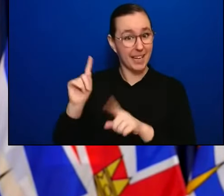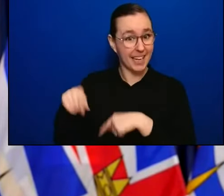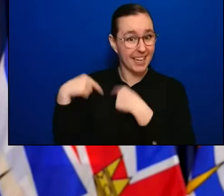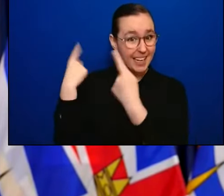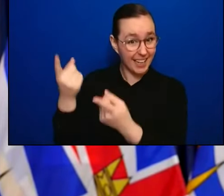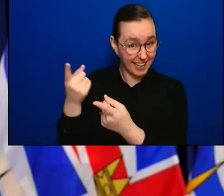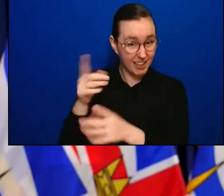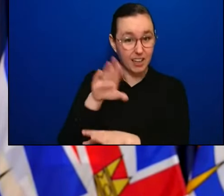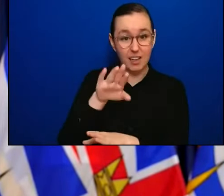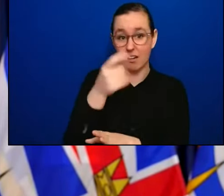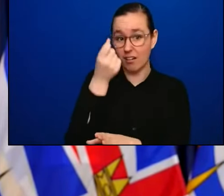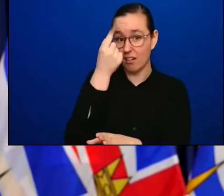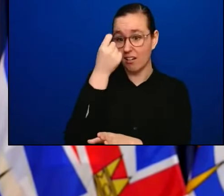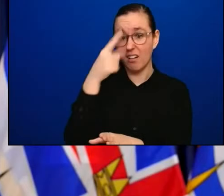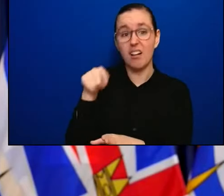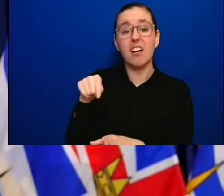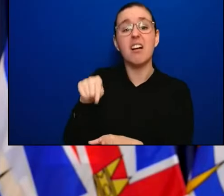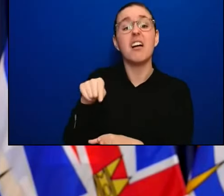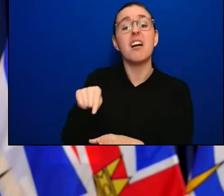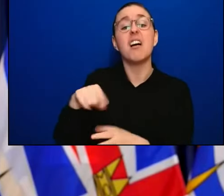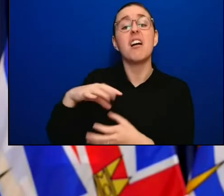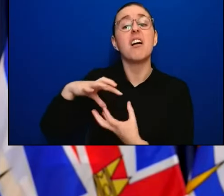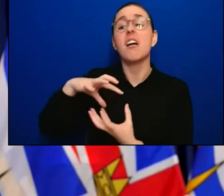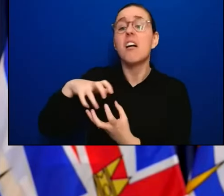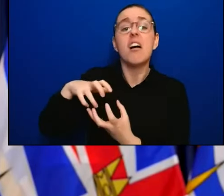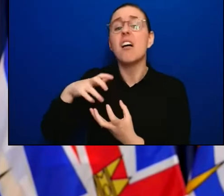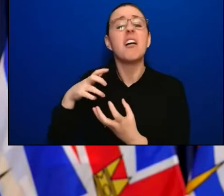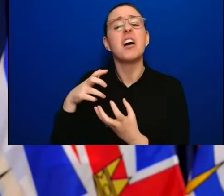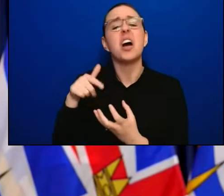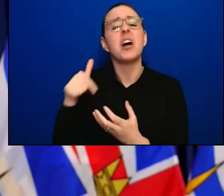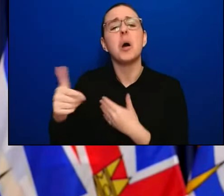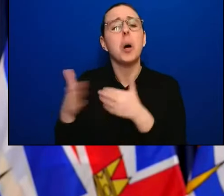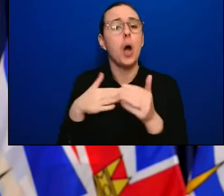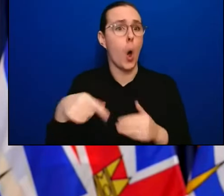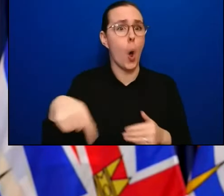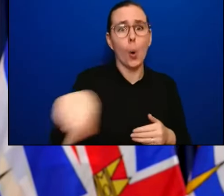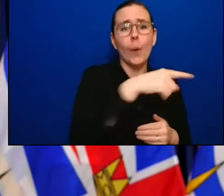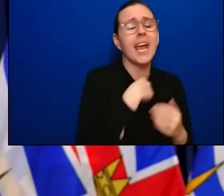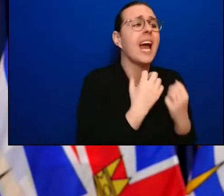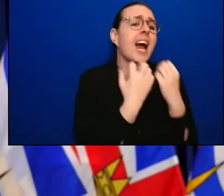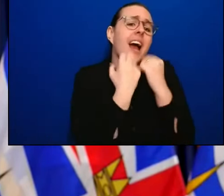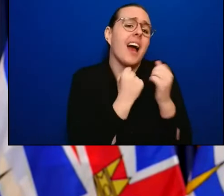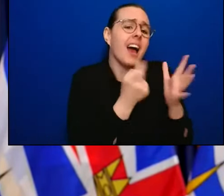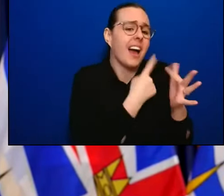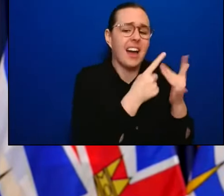anything but transmitting will have us.